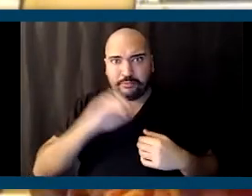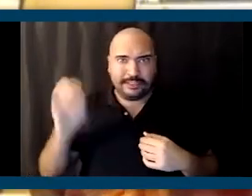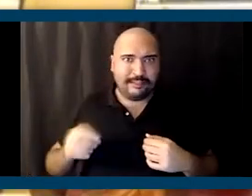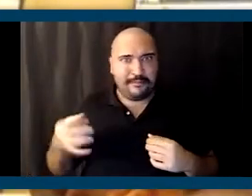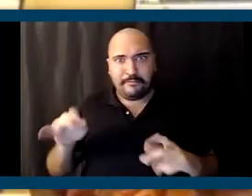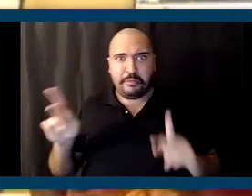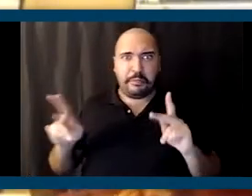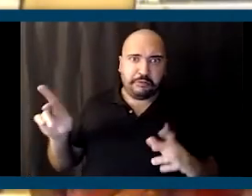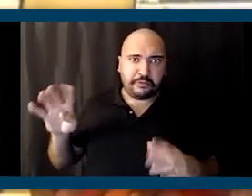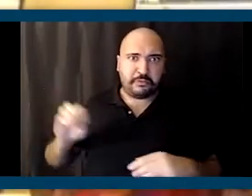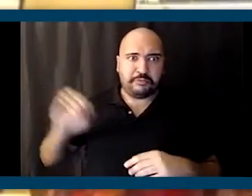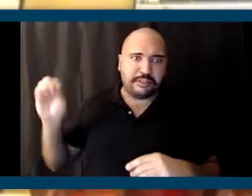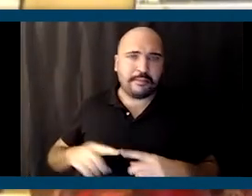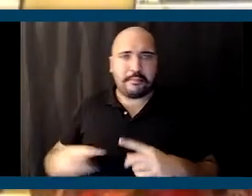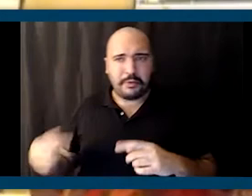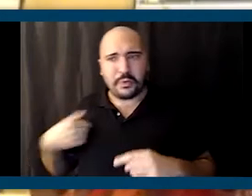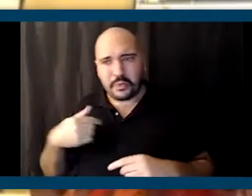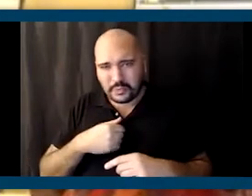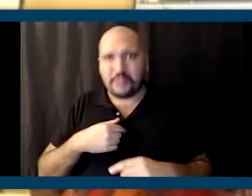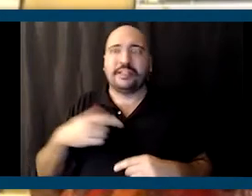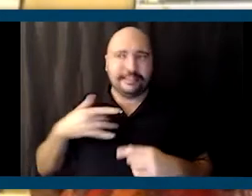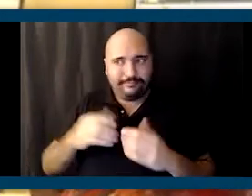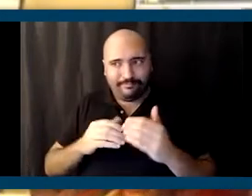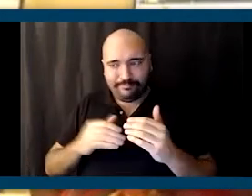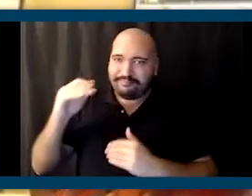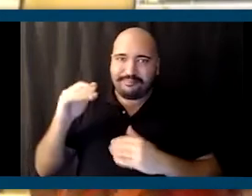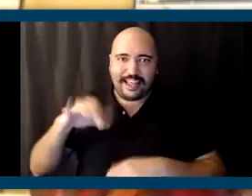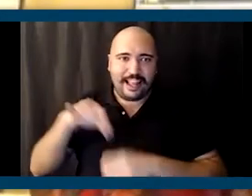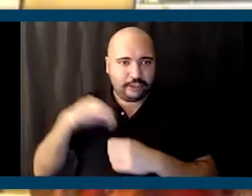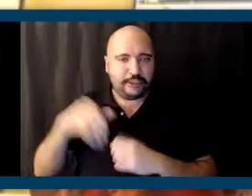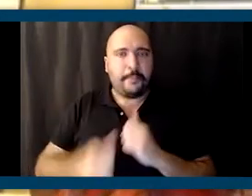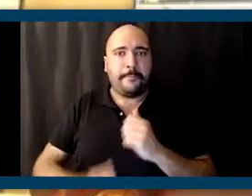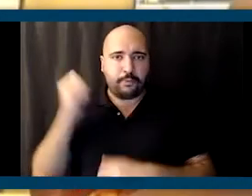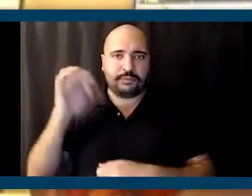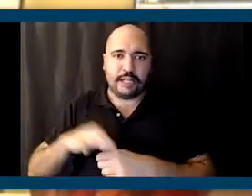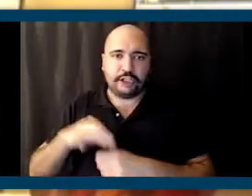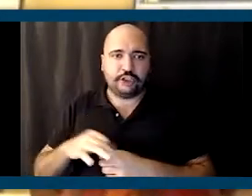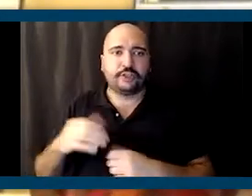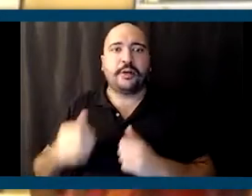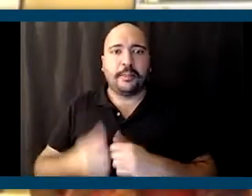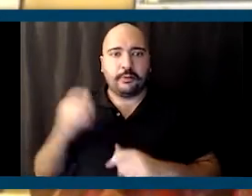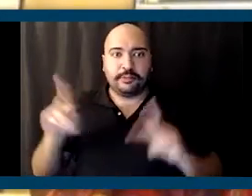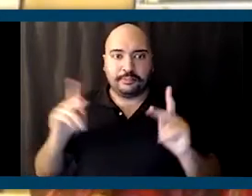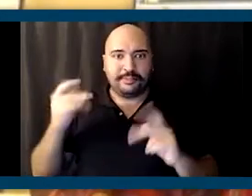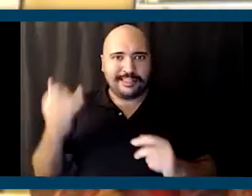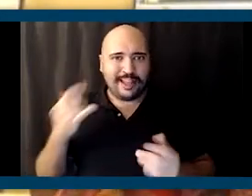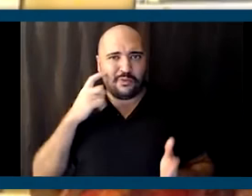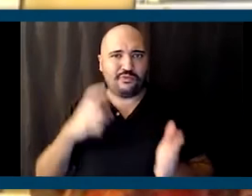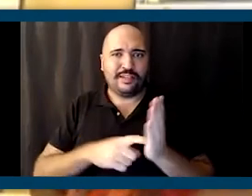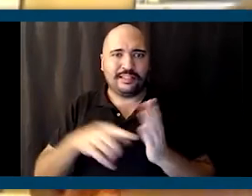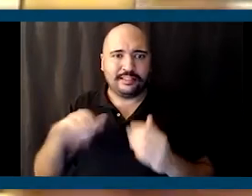but we are the margin of victory in most elections. We are the margin of victory. And most people now know that.